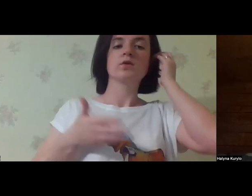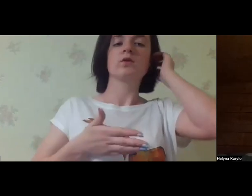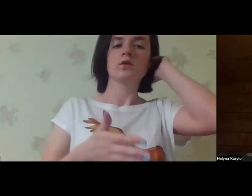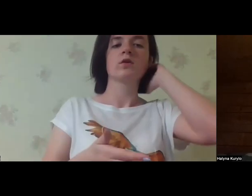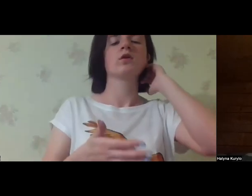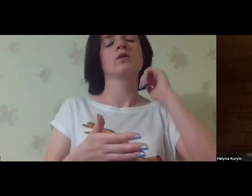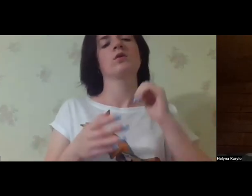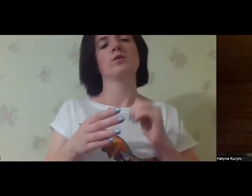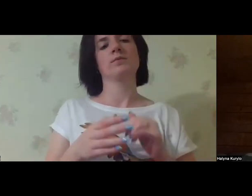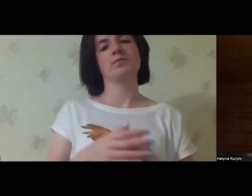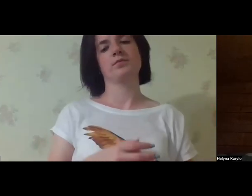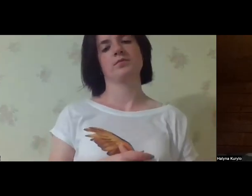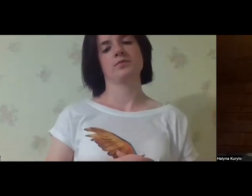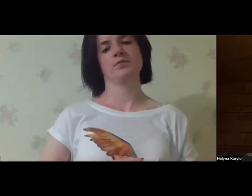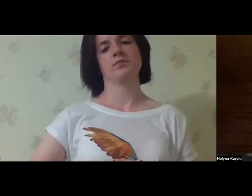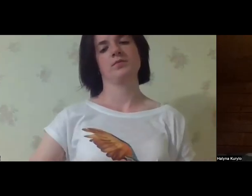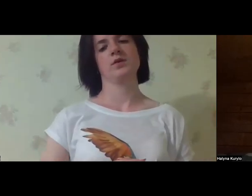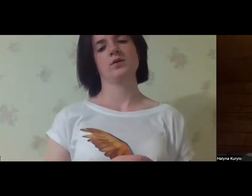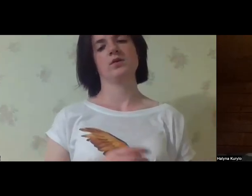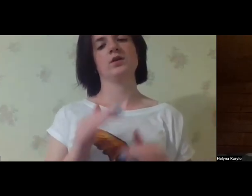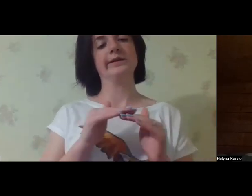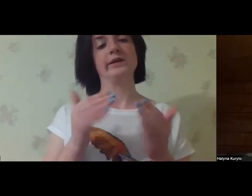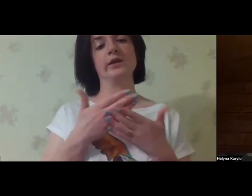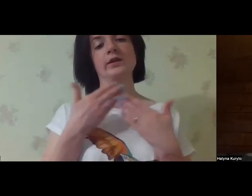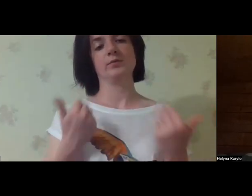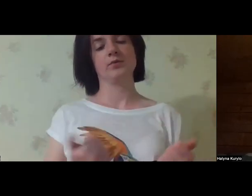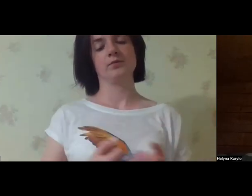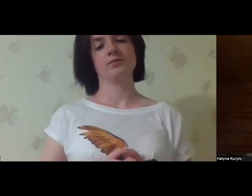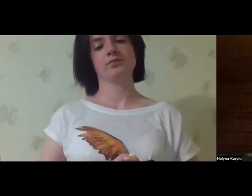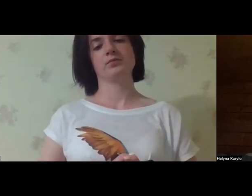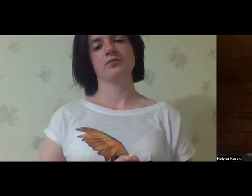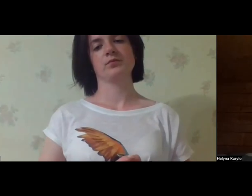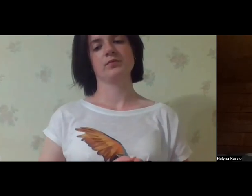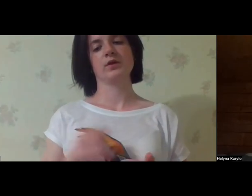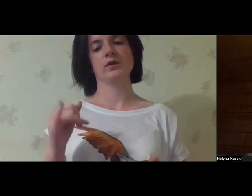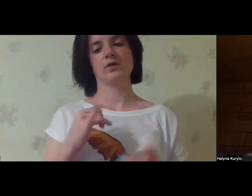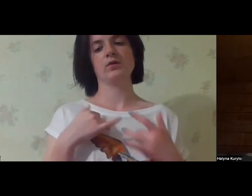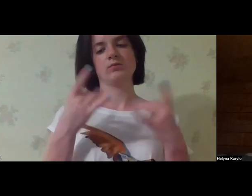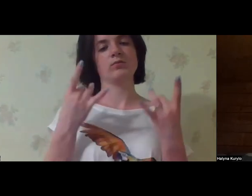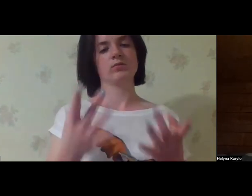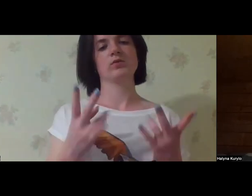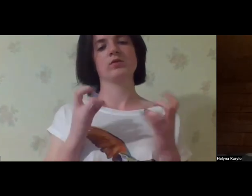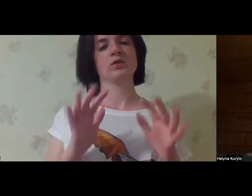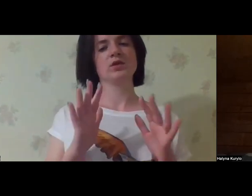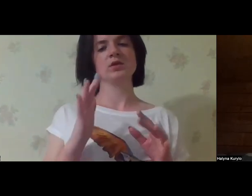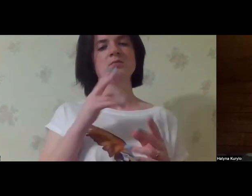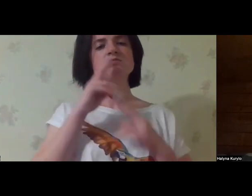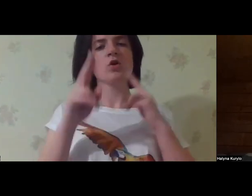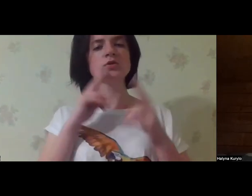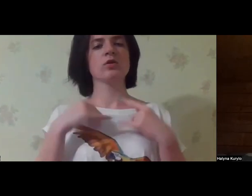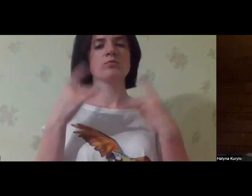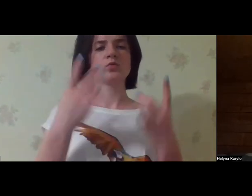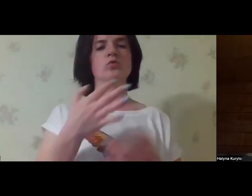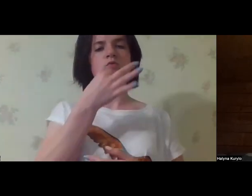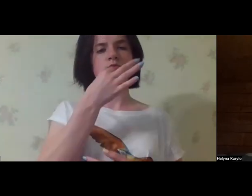ourselves that we will only do everything according to the law, and the official register does not have any children available. So,